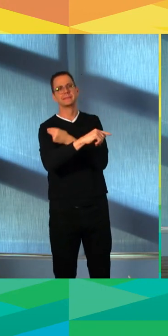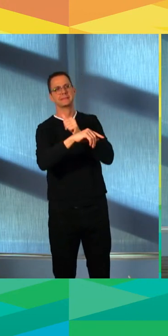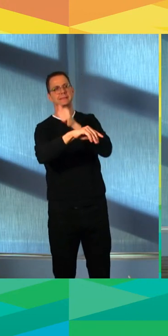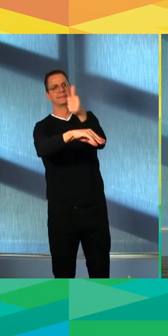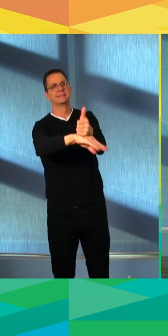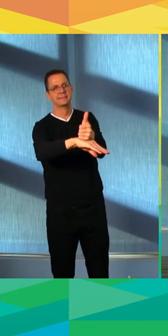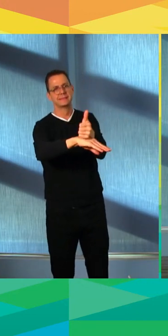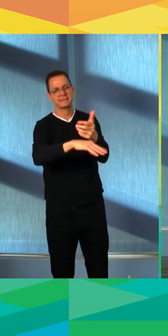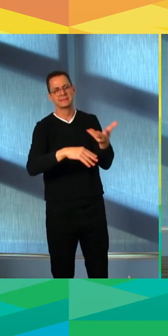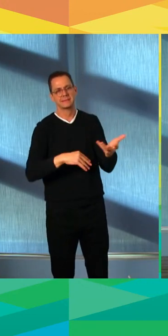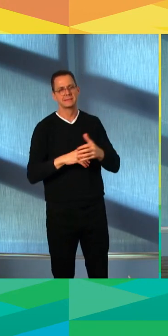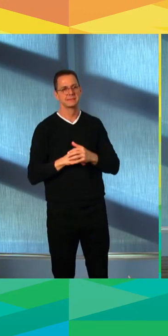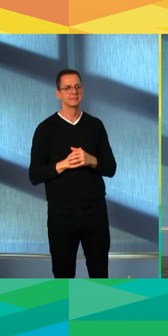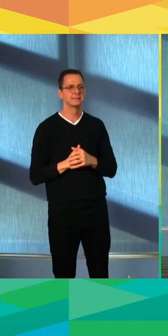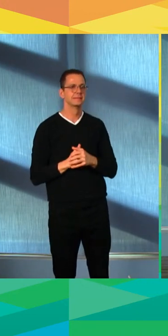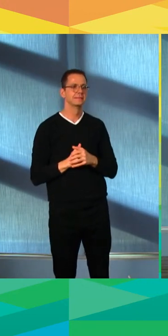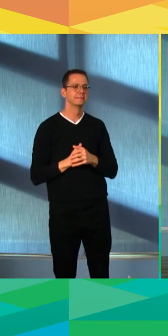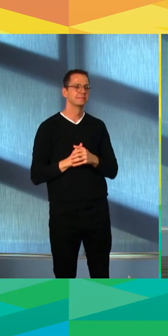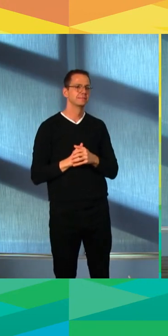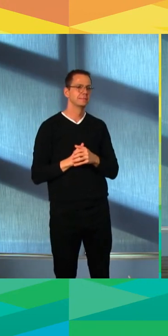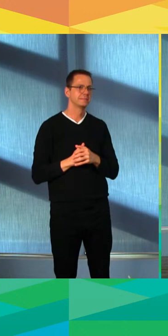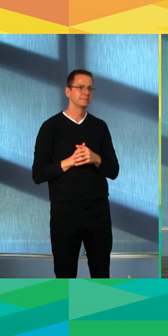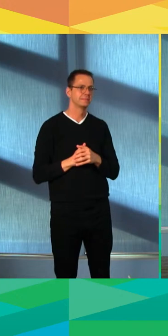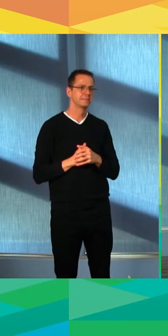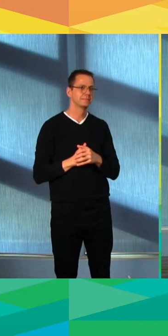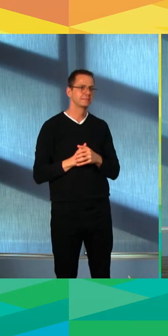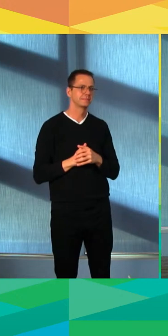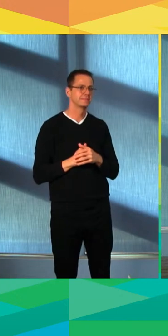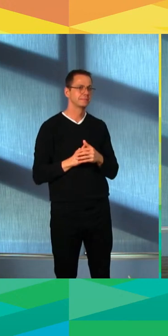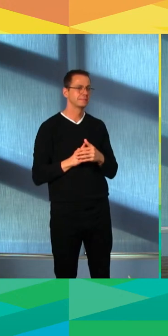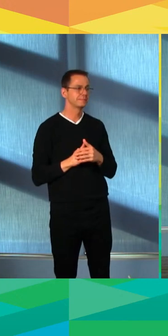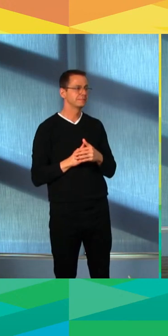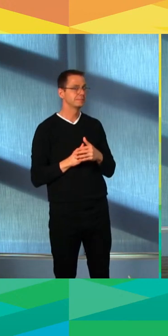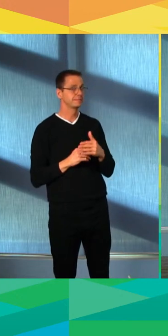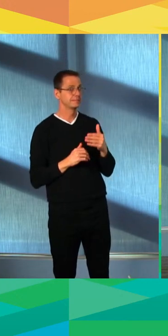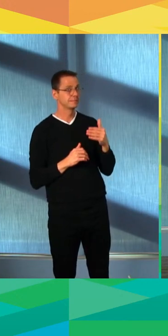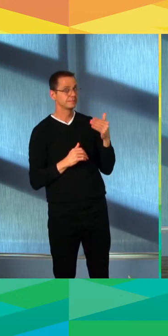Okay, thanks. Thanks, Natasha. So what we'll do is go to Sarah Crouse now, please. Sarah?